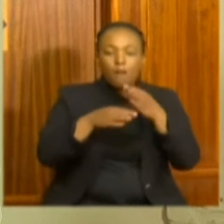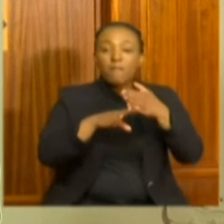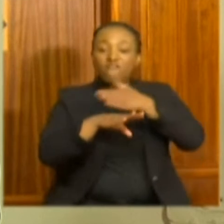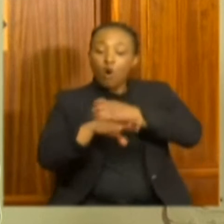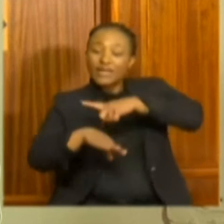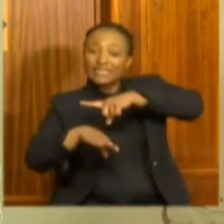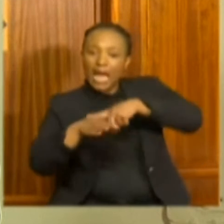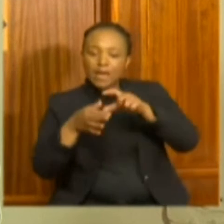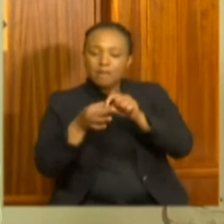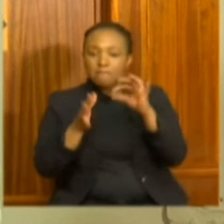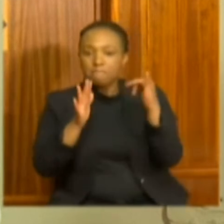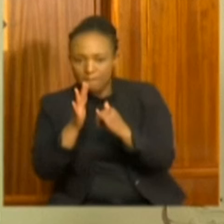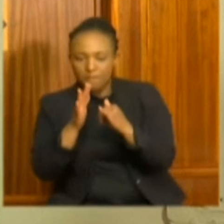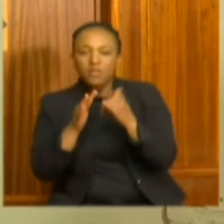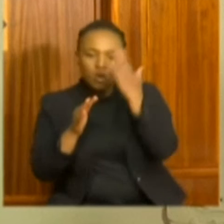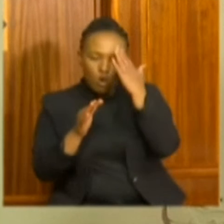start of the curfew.